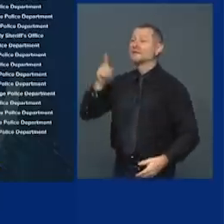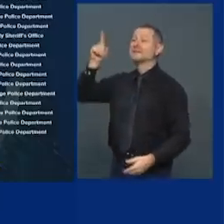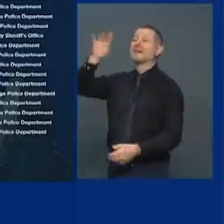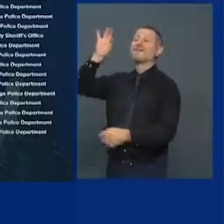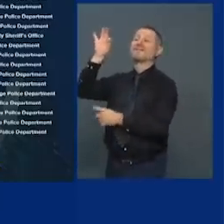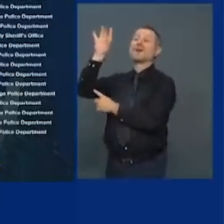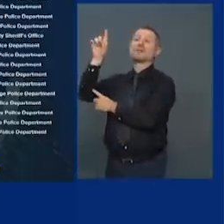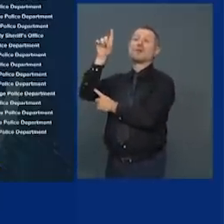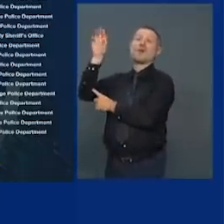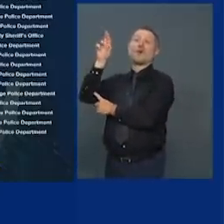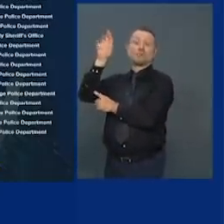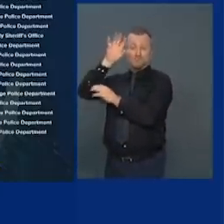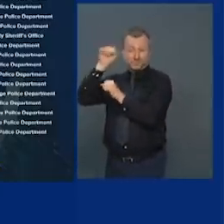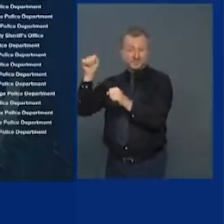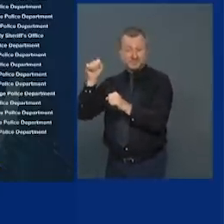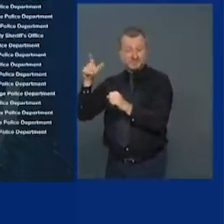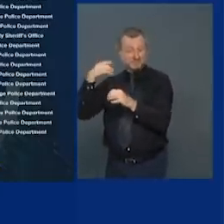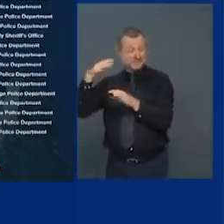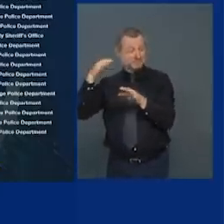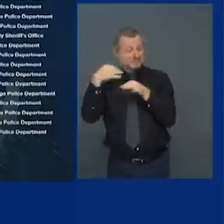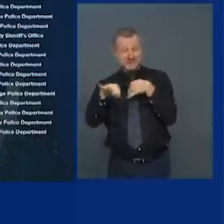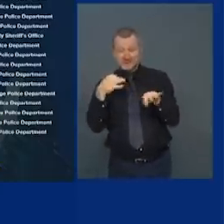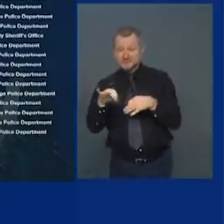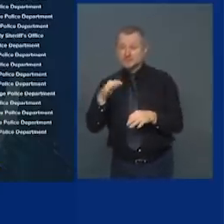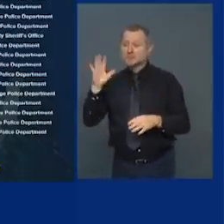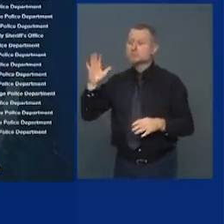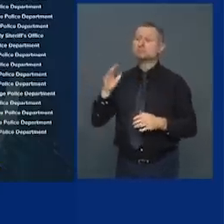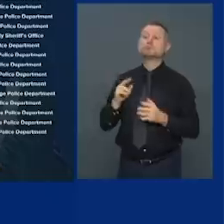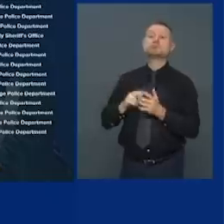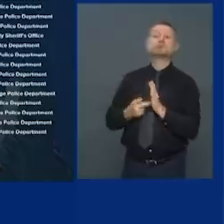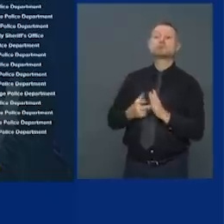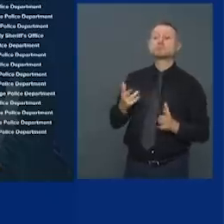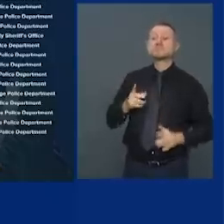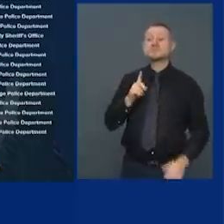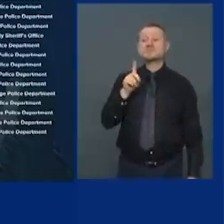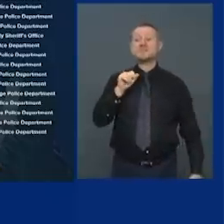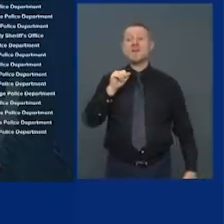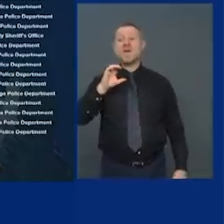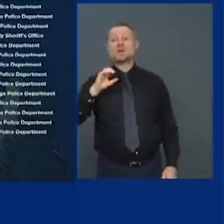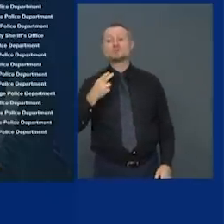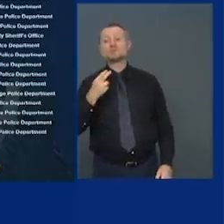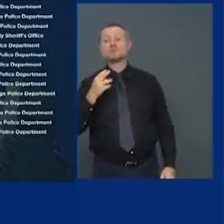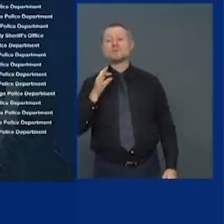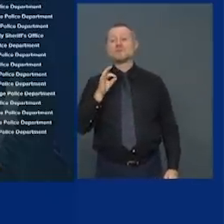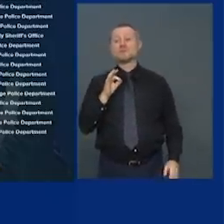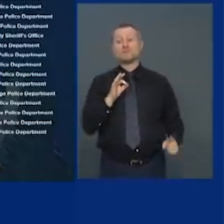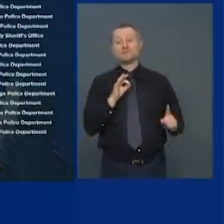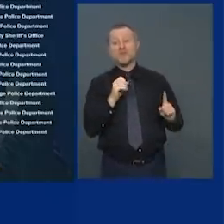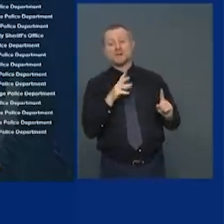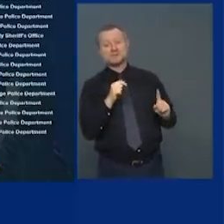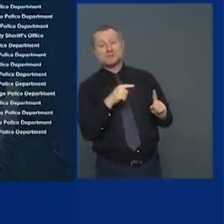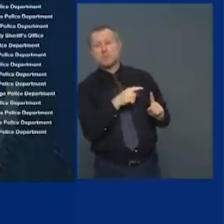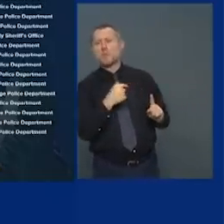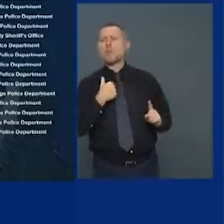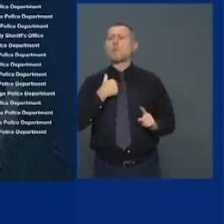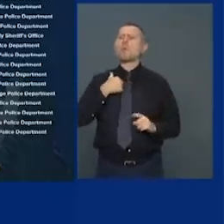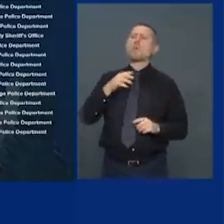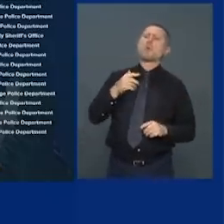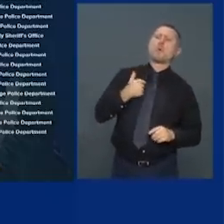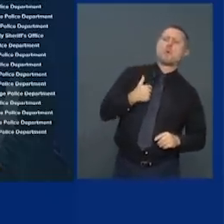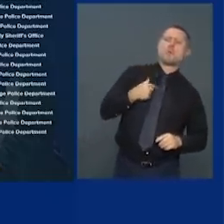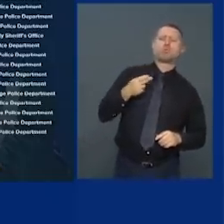everybody talks about it like it's a new word Zach Fink talks about it like he's a new word I'm a progressive I'm a progressive new new